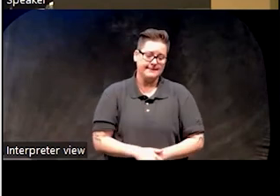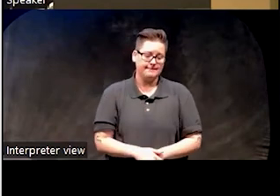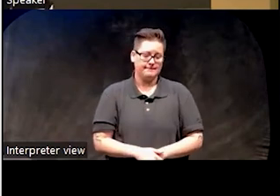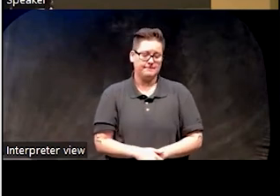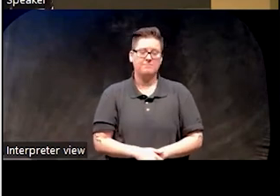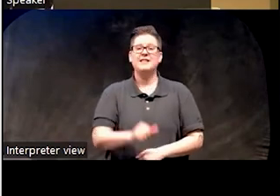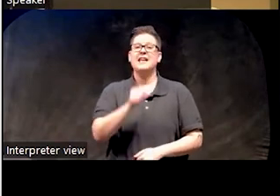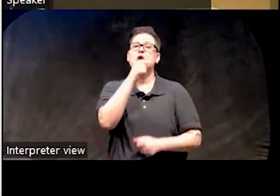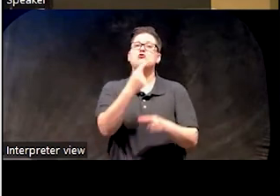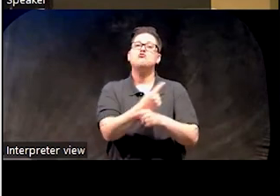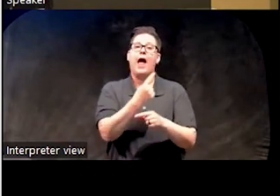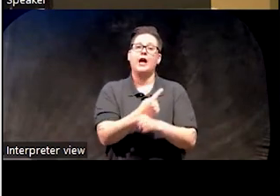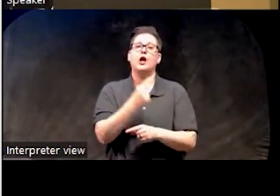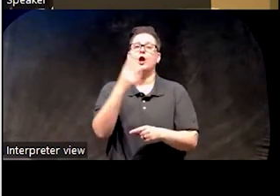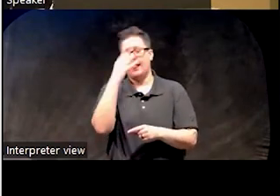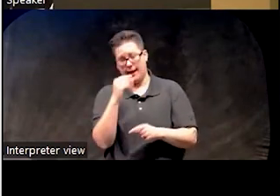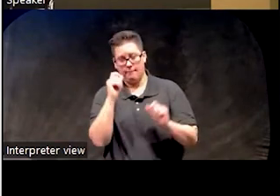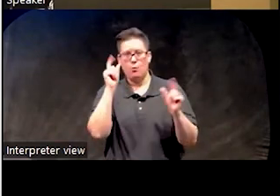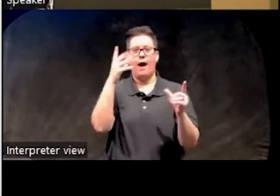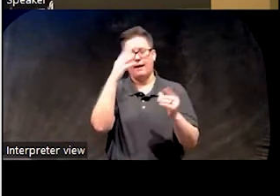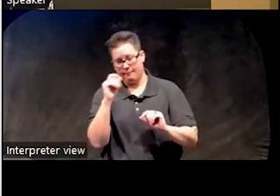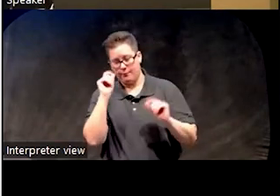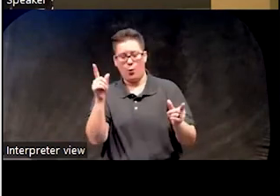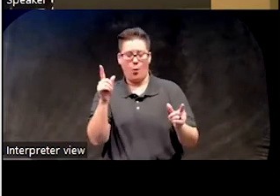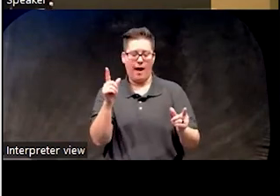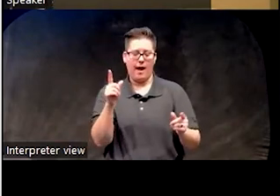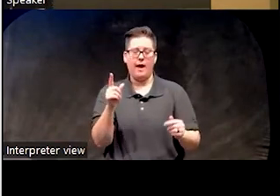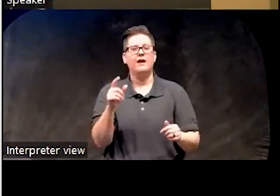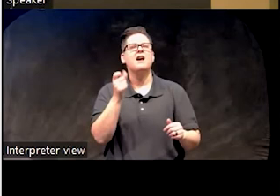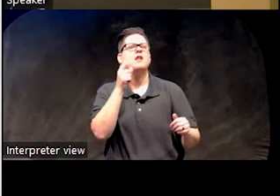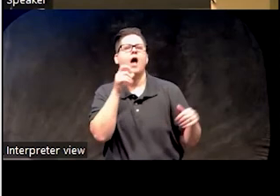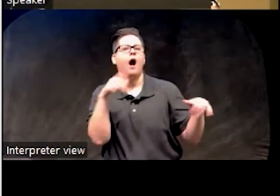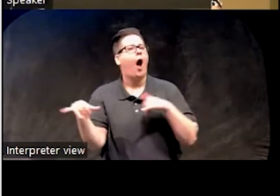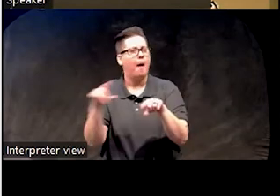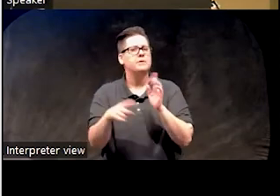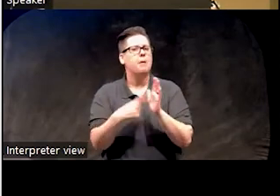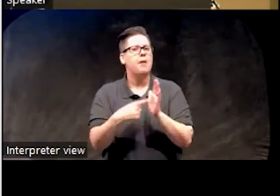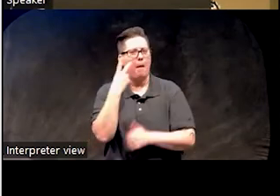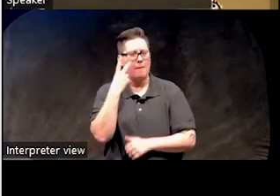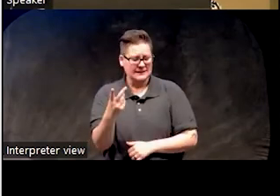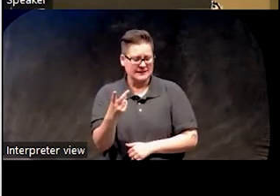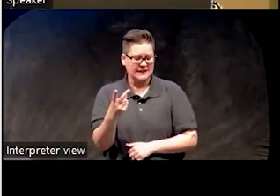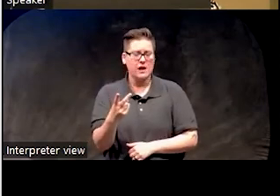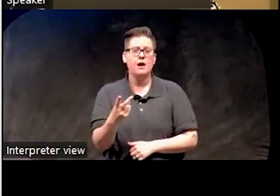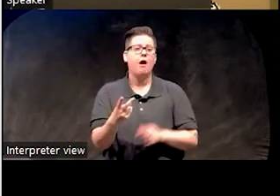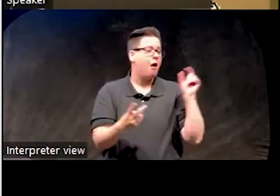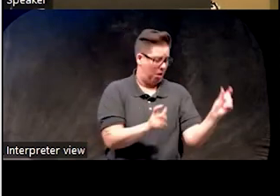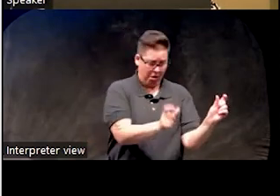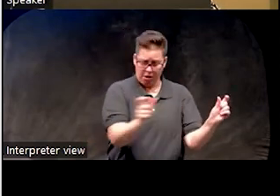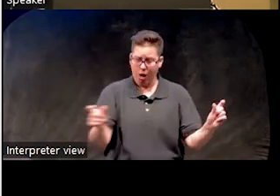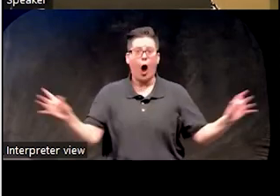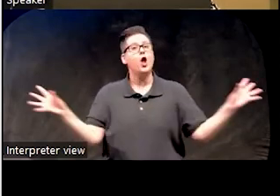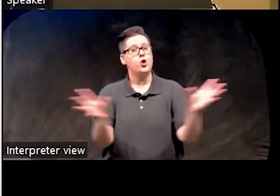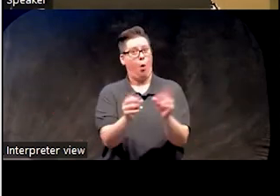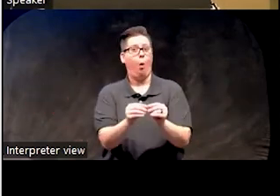And a regular sleep wake rhythm is not a super common, but we see it occasionally where you're accumulating a normal amount of sleep within